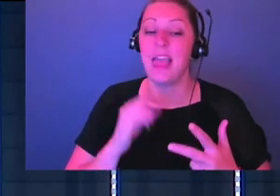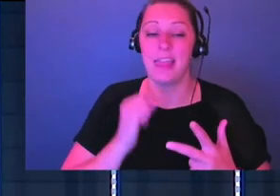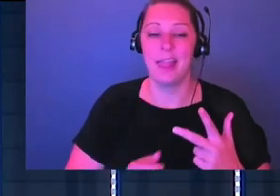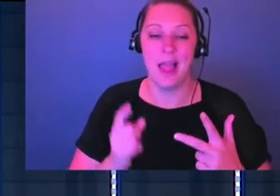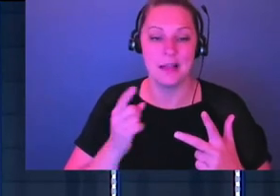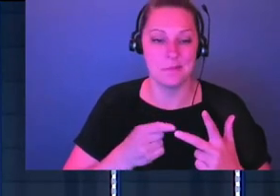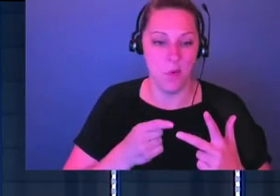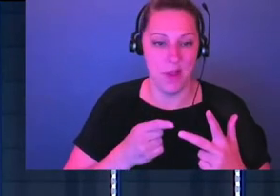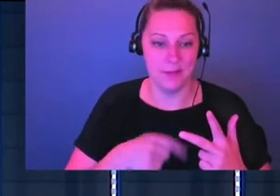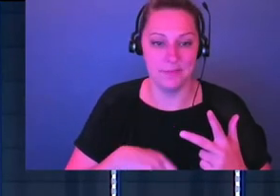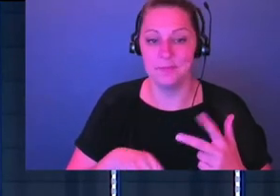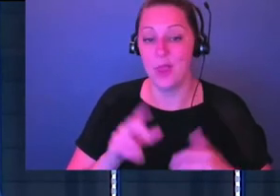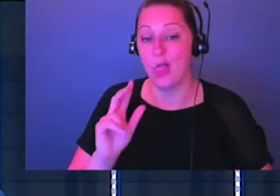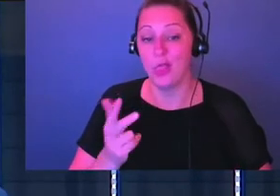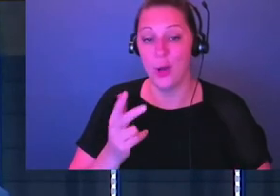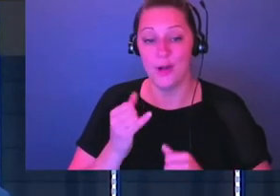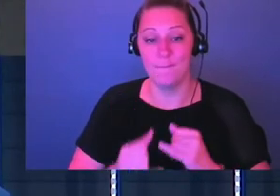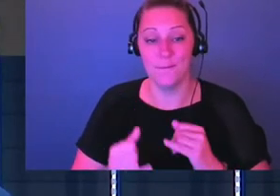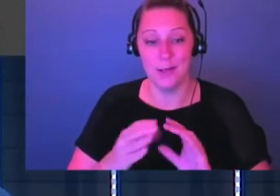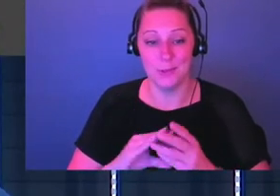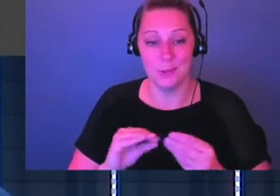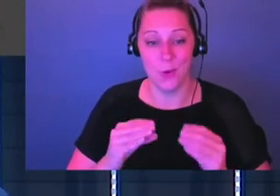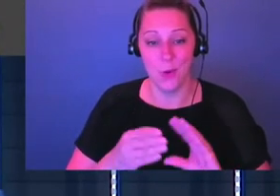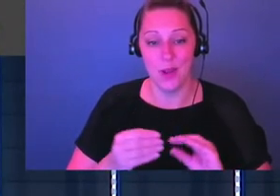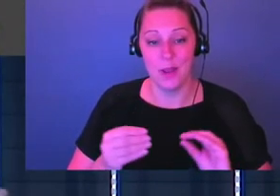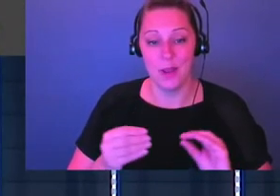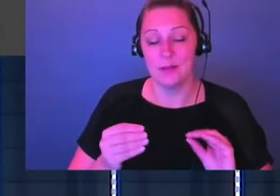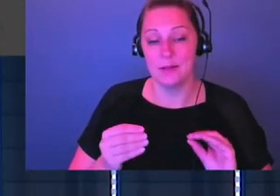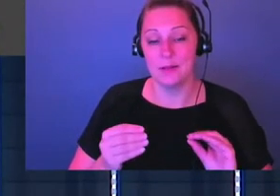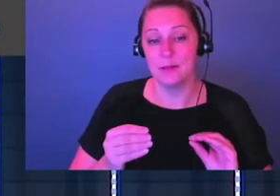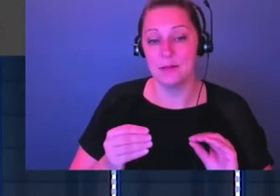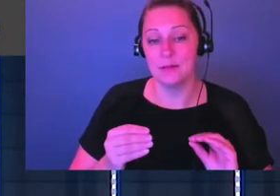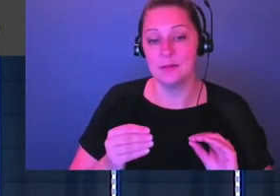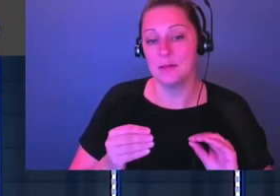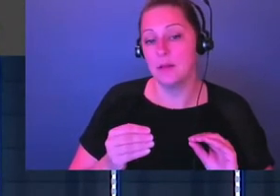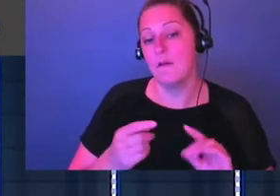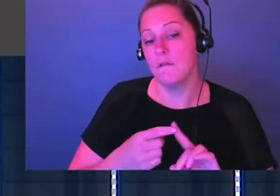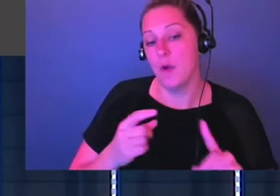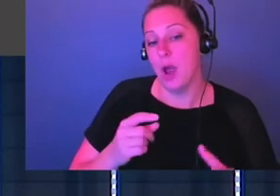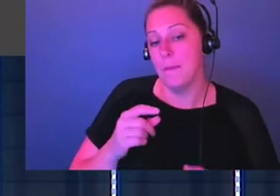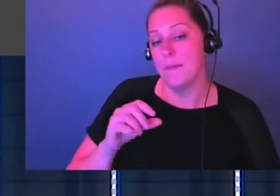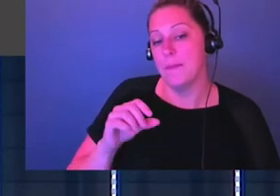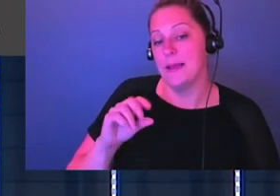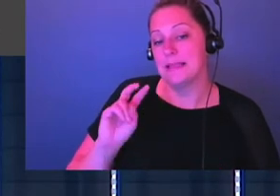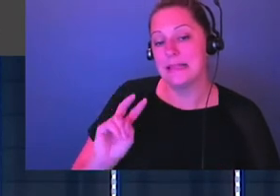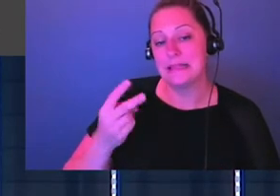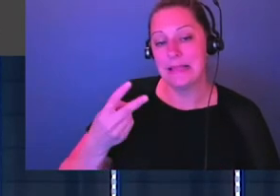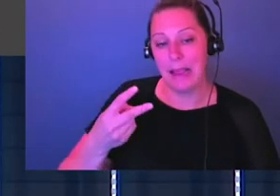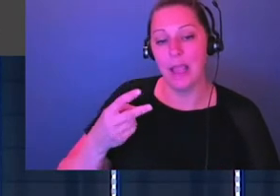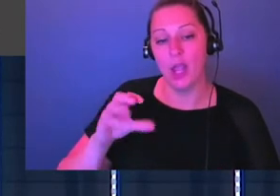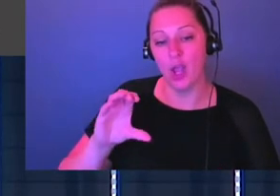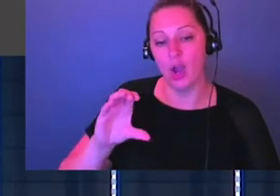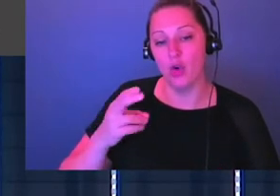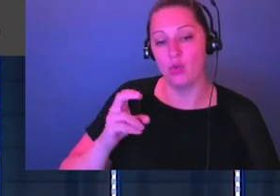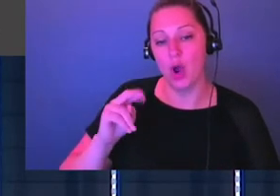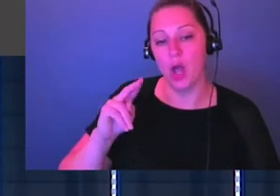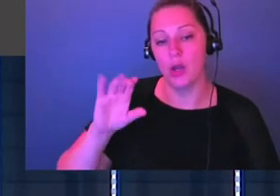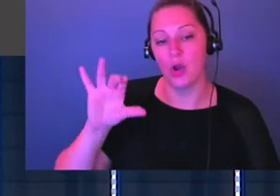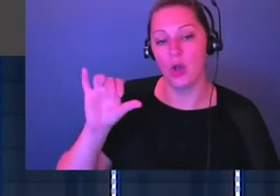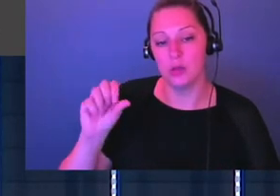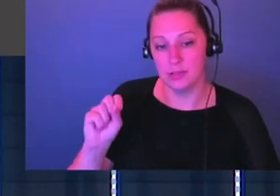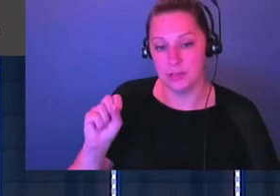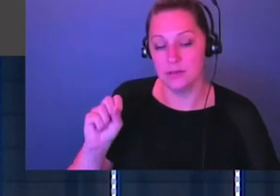our third and final story, which comes out of the book of 2 Chronicles, okay? So I'm going give you some more background on this story right here.